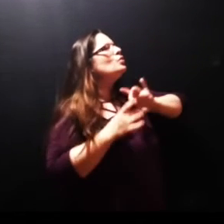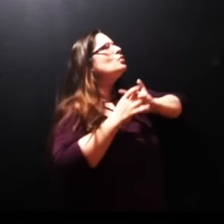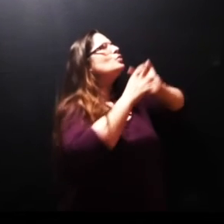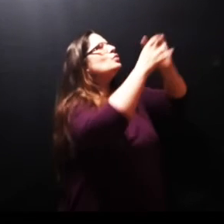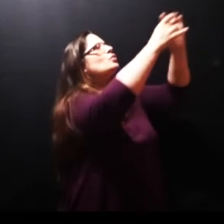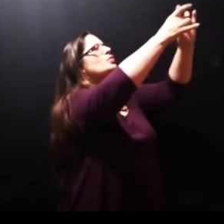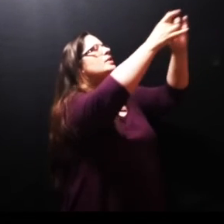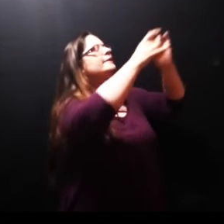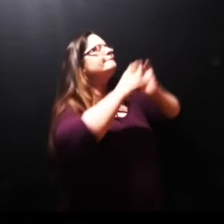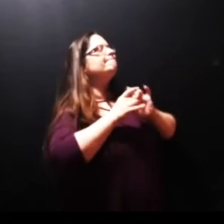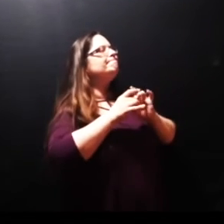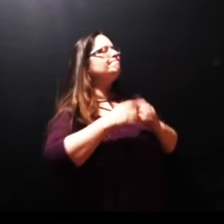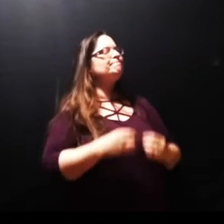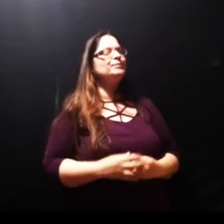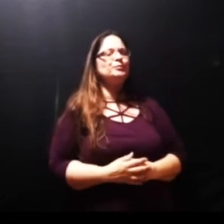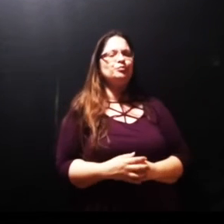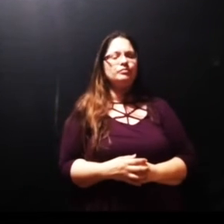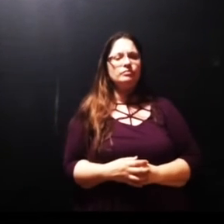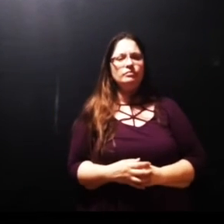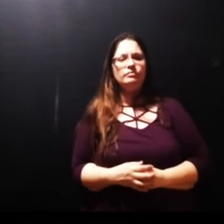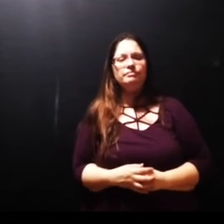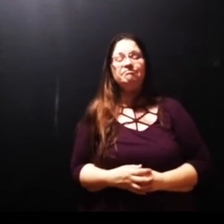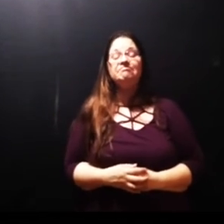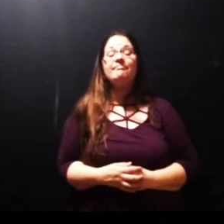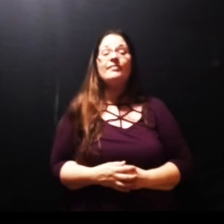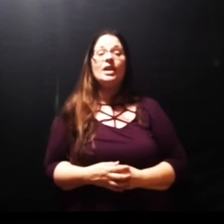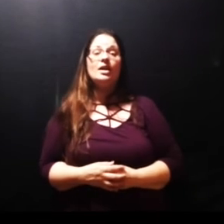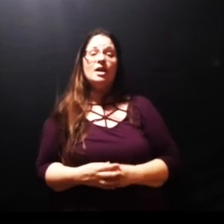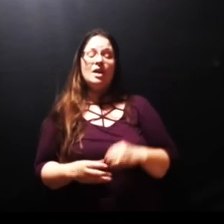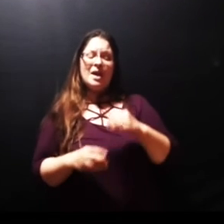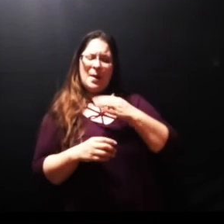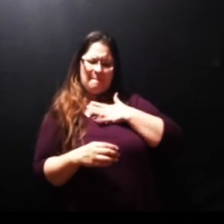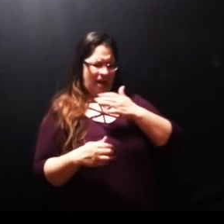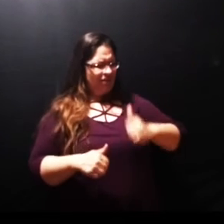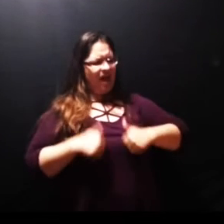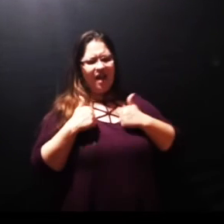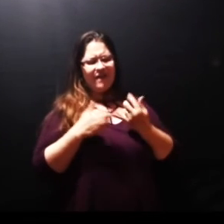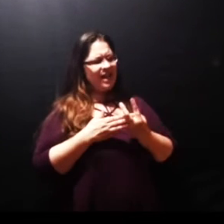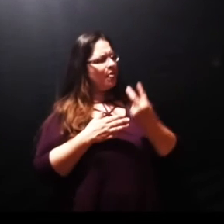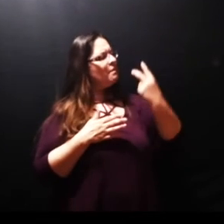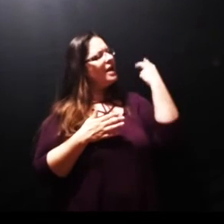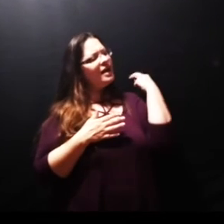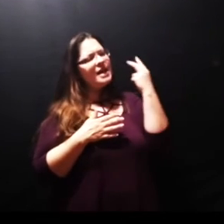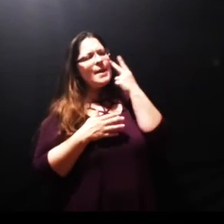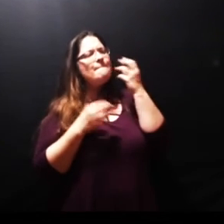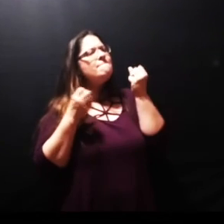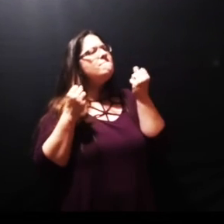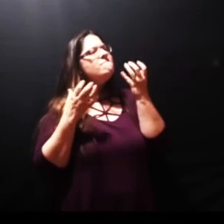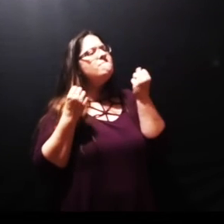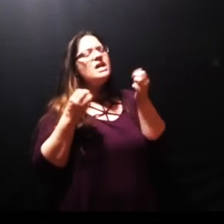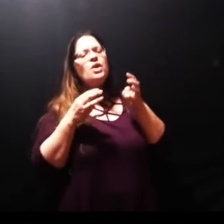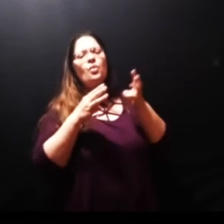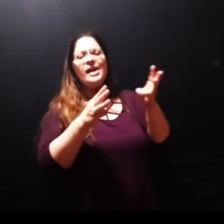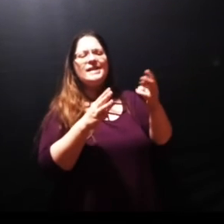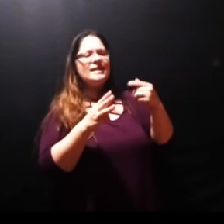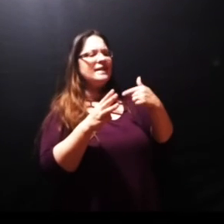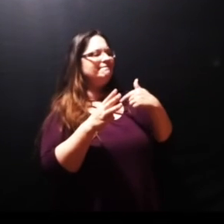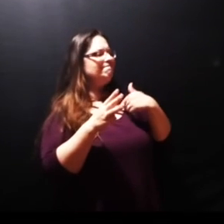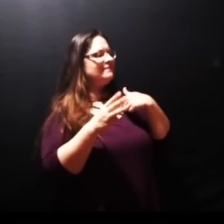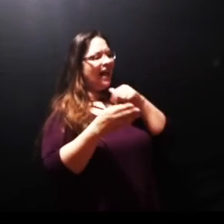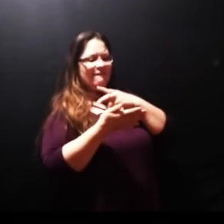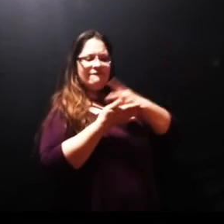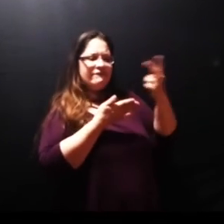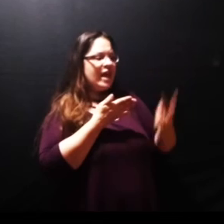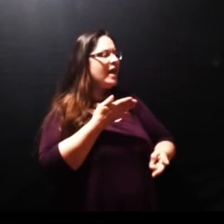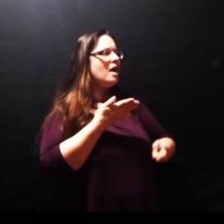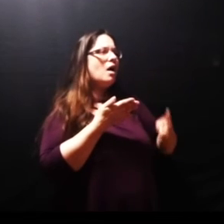I can look back in my life and I've seen so many ways that I've fallen and not followed you friends you're not alone all of us